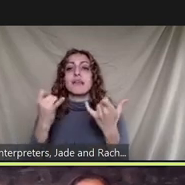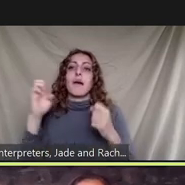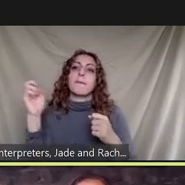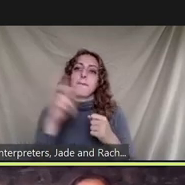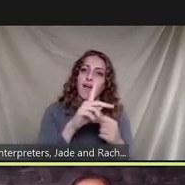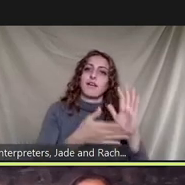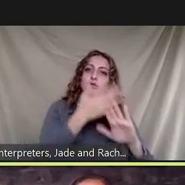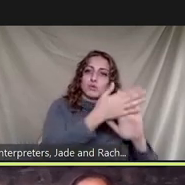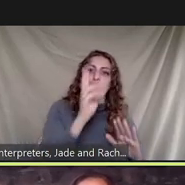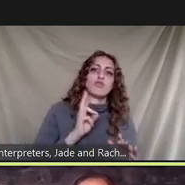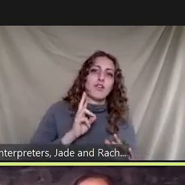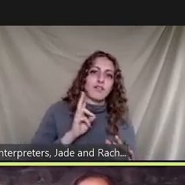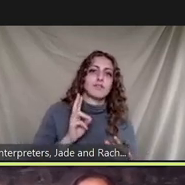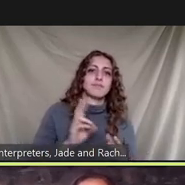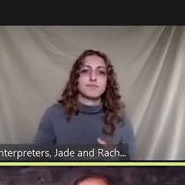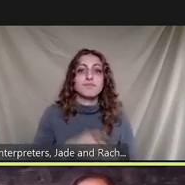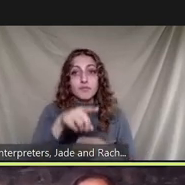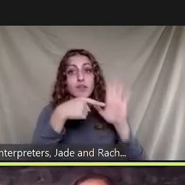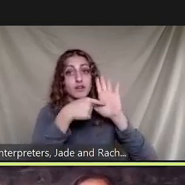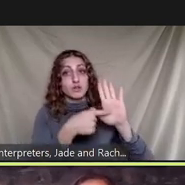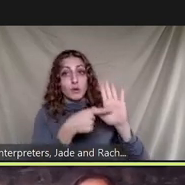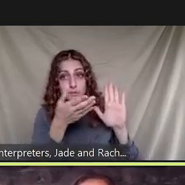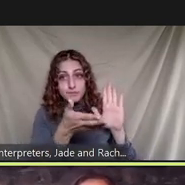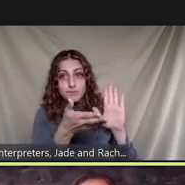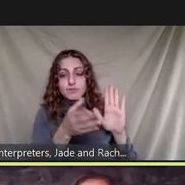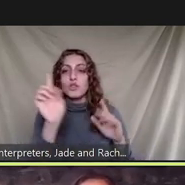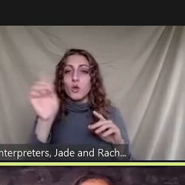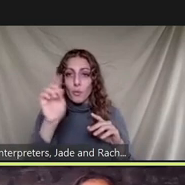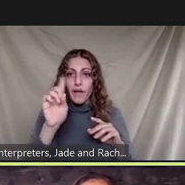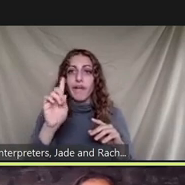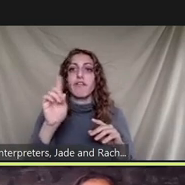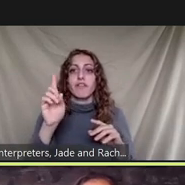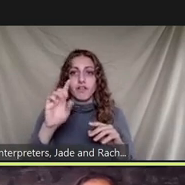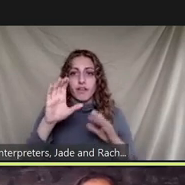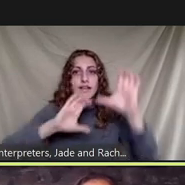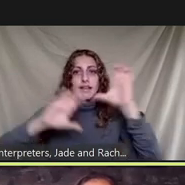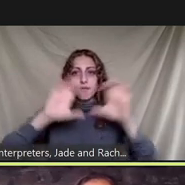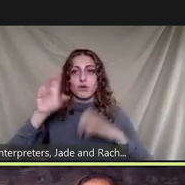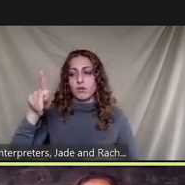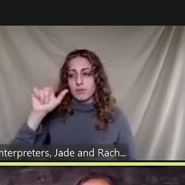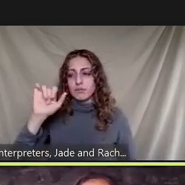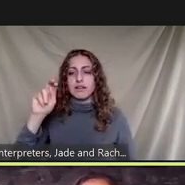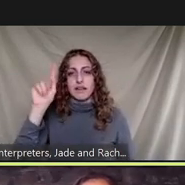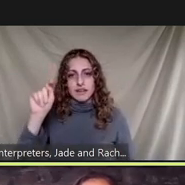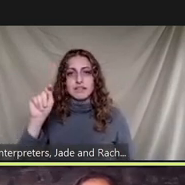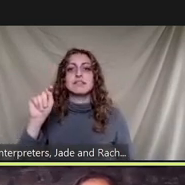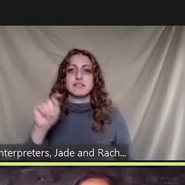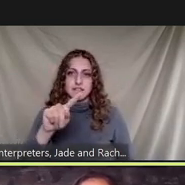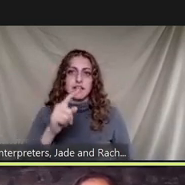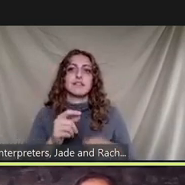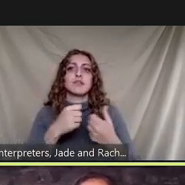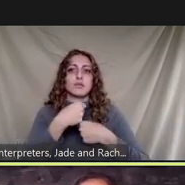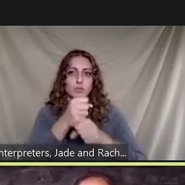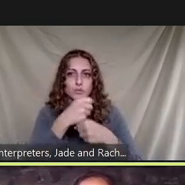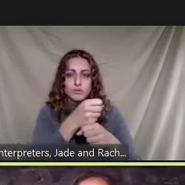i showed you this is actually where the chemical plant is located and so you'll see it's a green space there's lots of people around